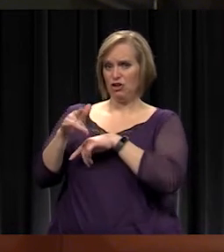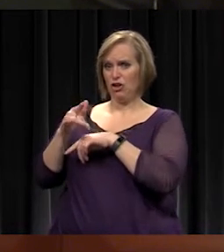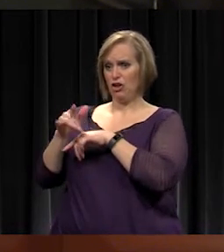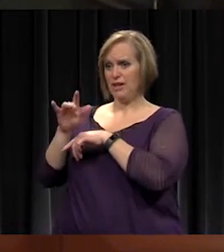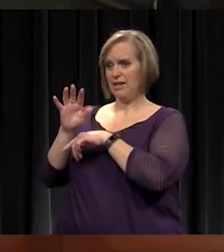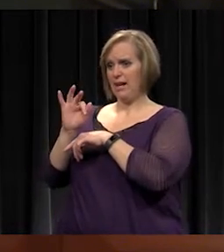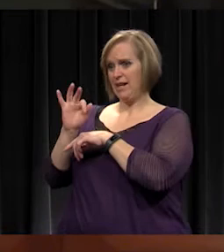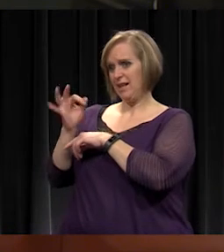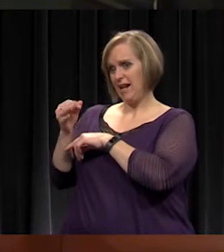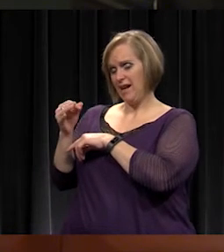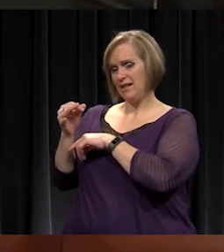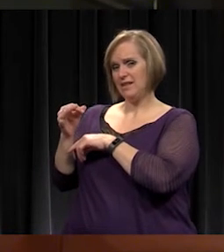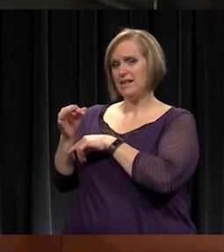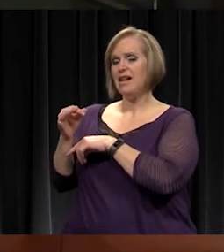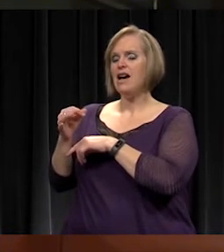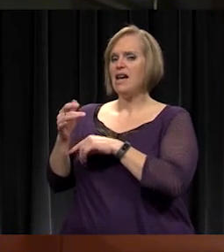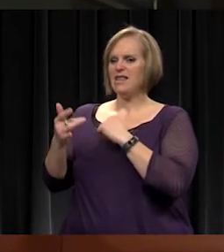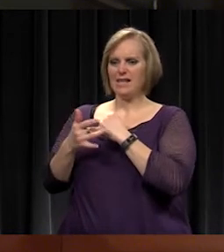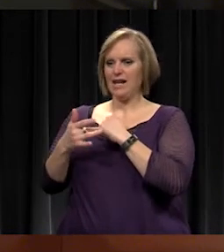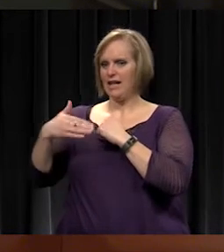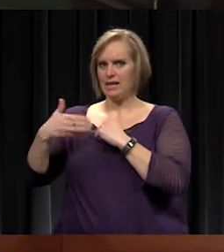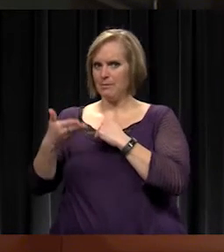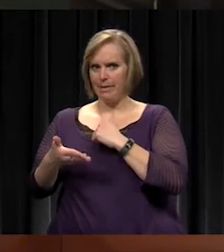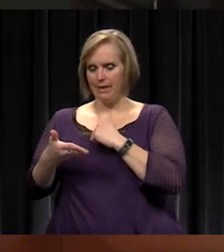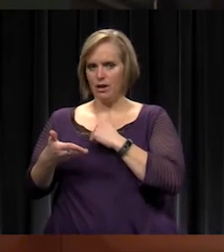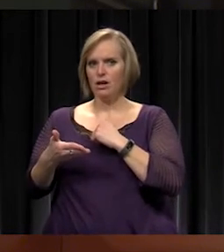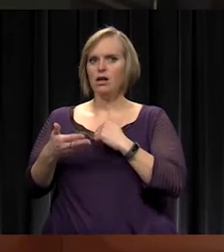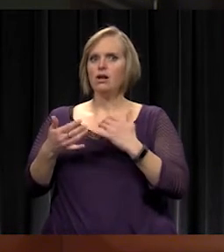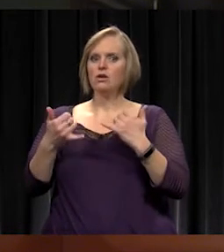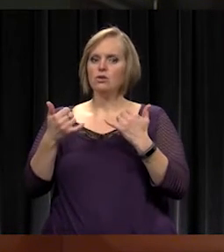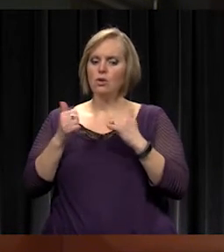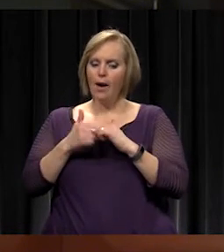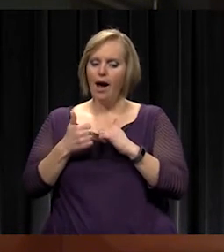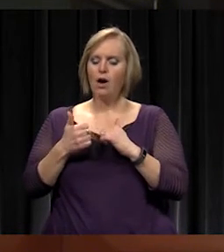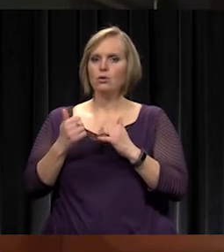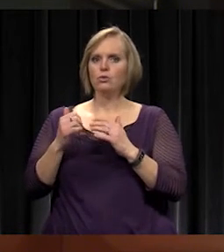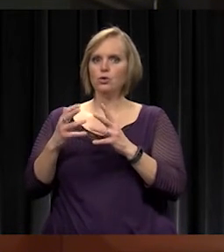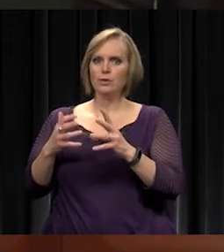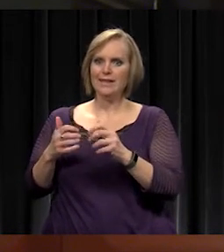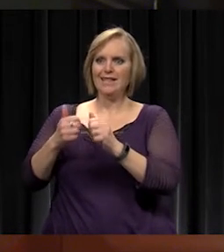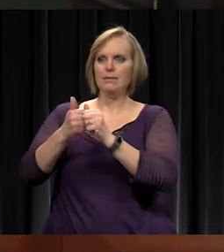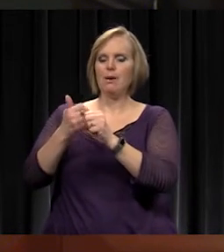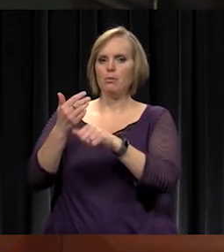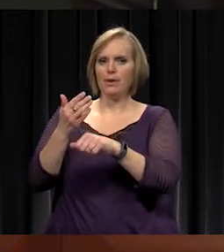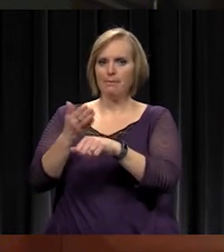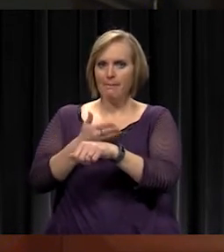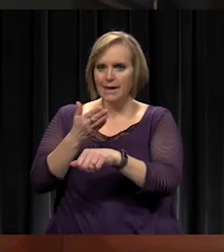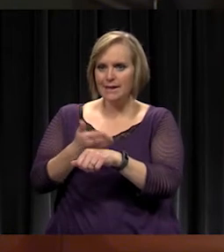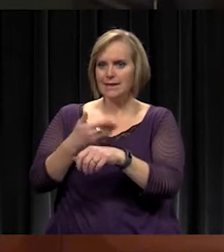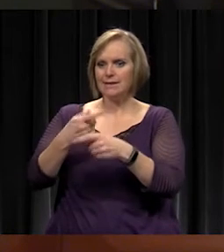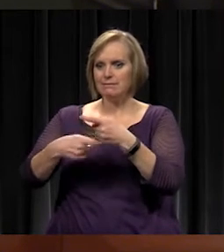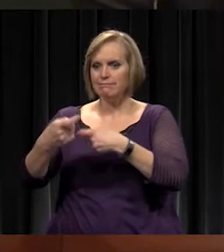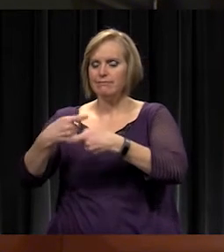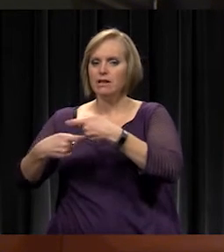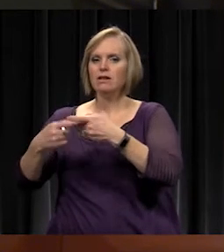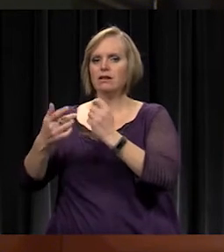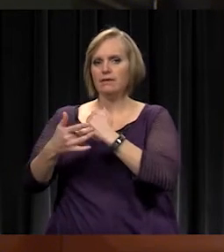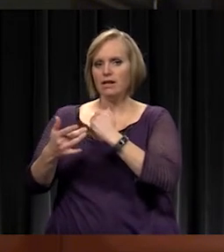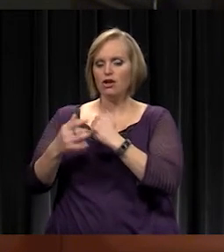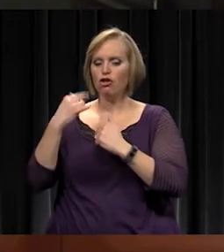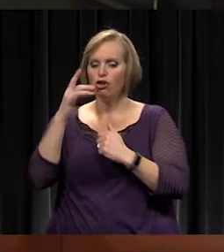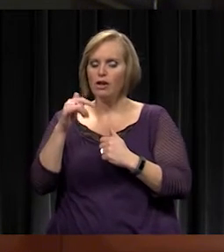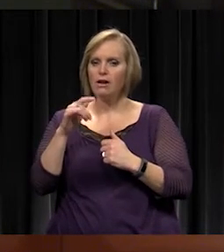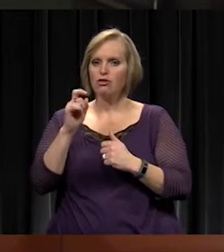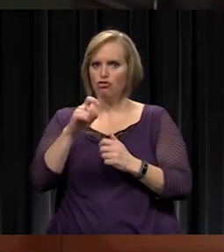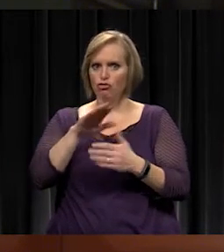And it's putting a burden on how do you keep up with maintenance and all these things that look like they belong in capital. They can't all go in